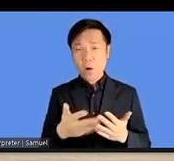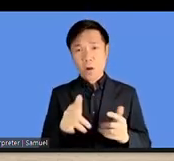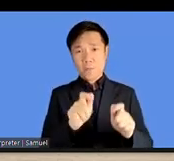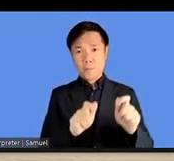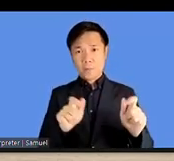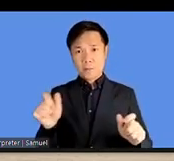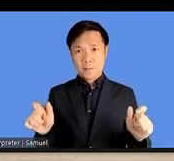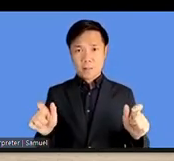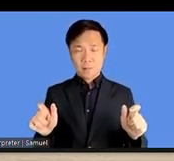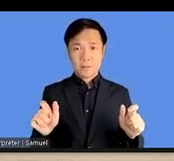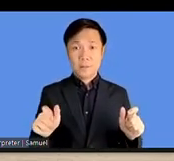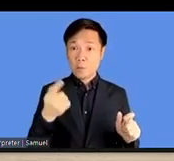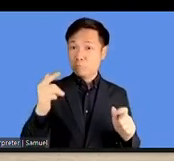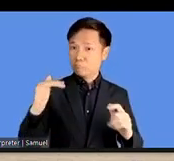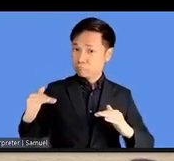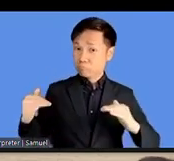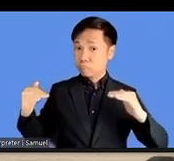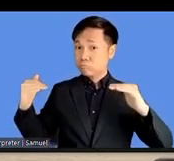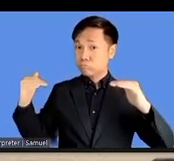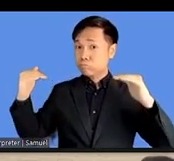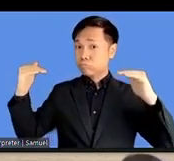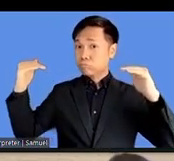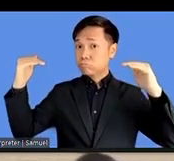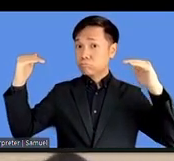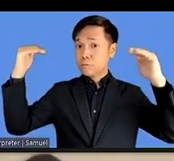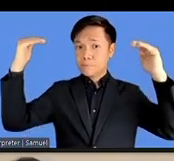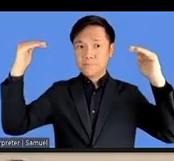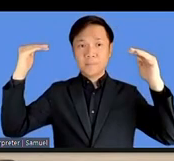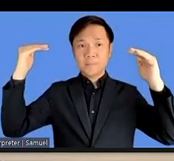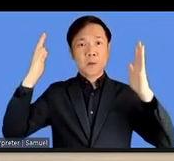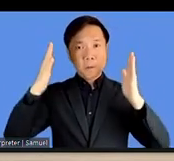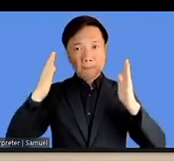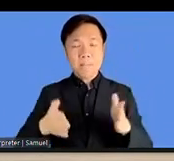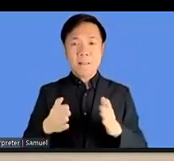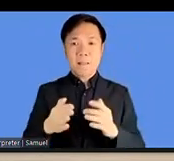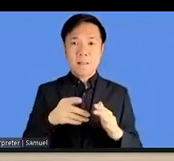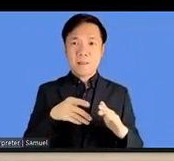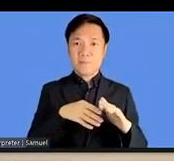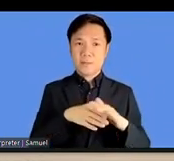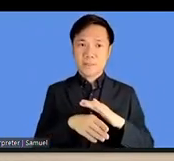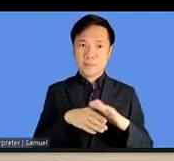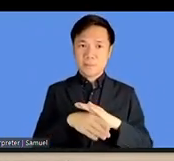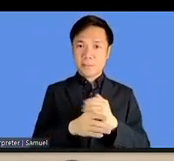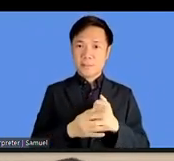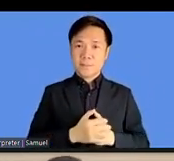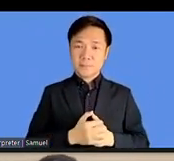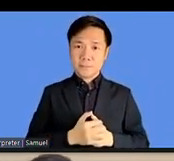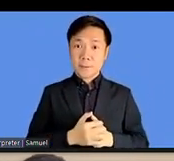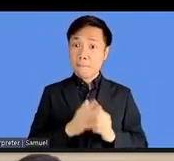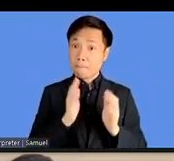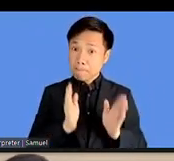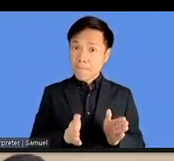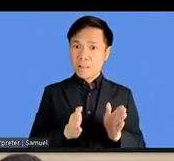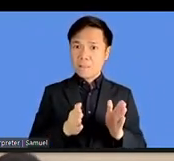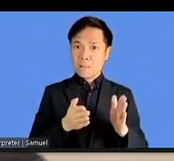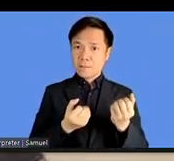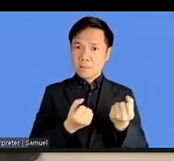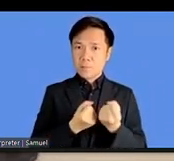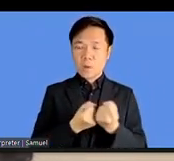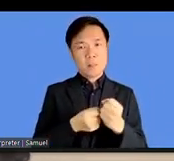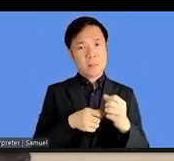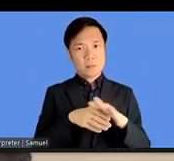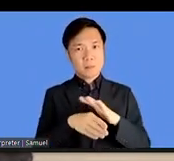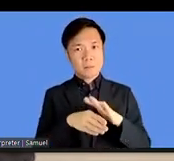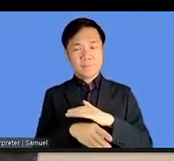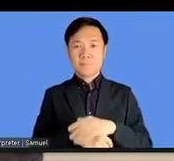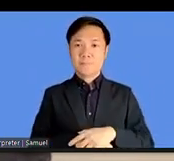point in their lives will, will require accessibility, uh, support. mean, I,